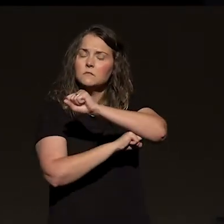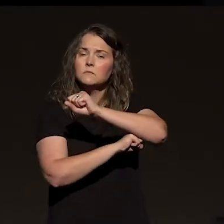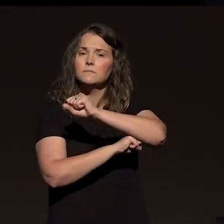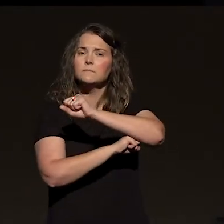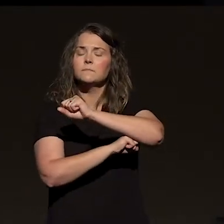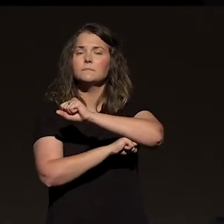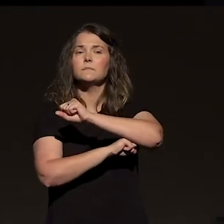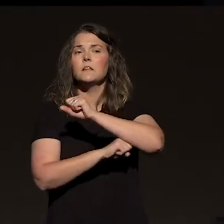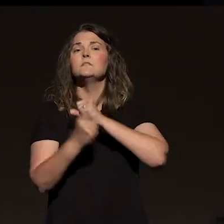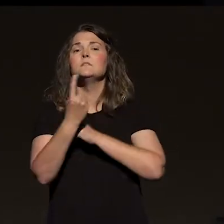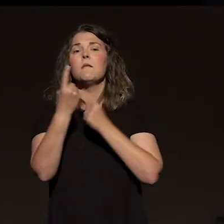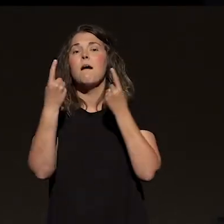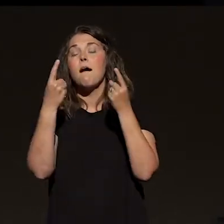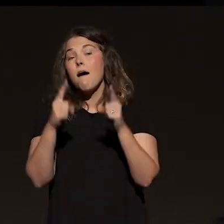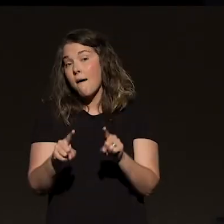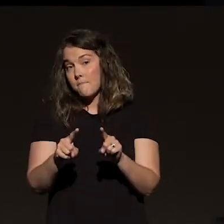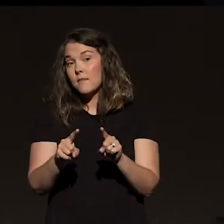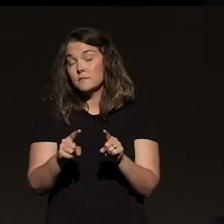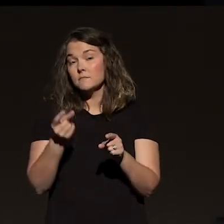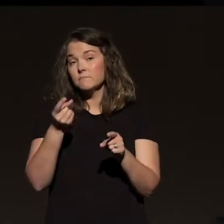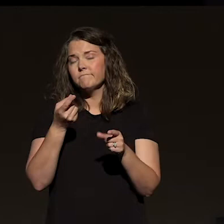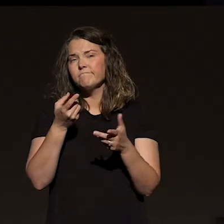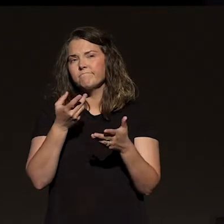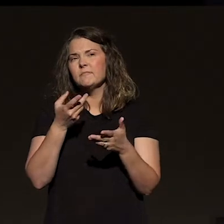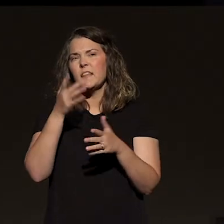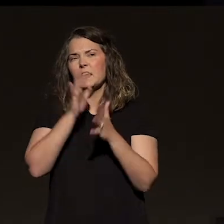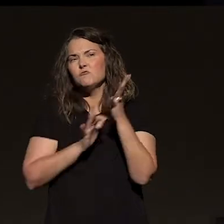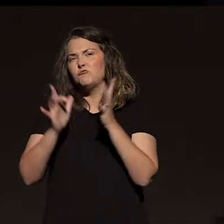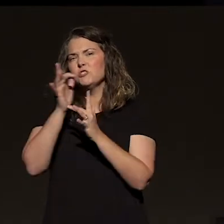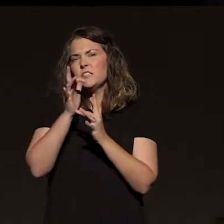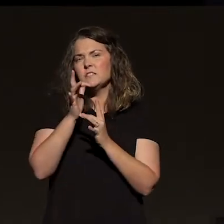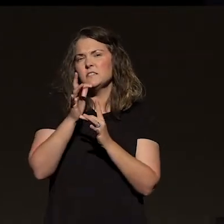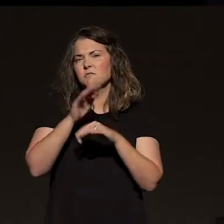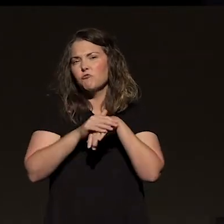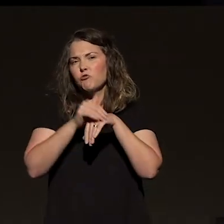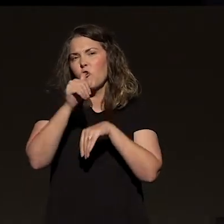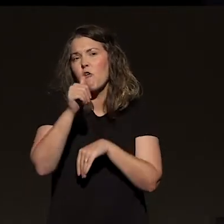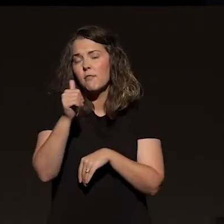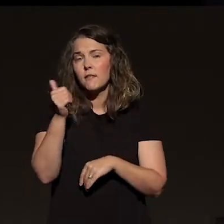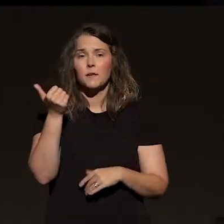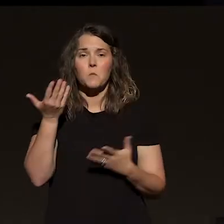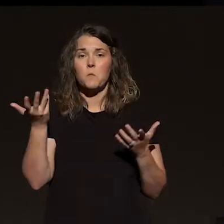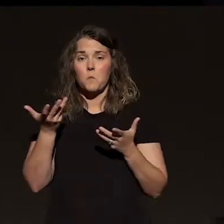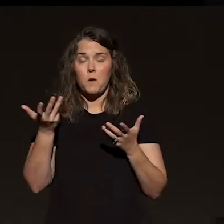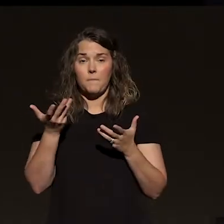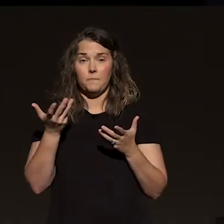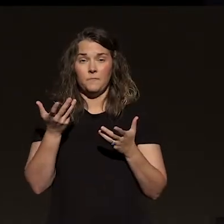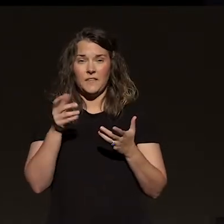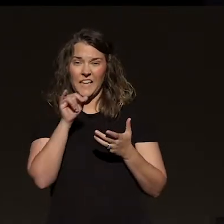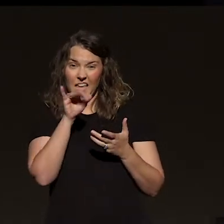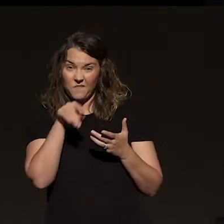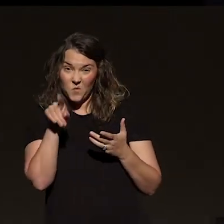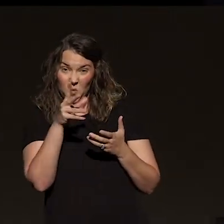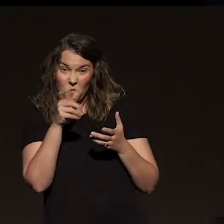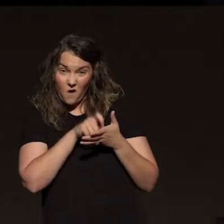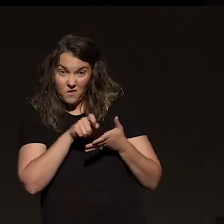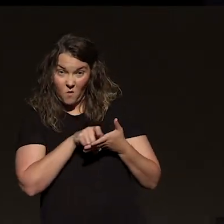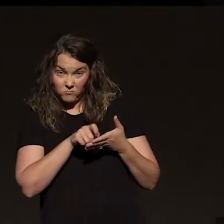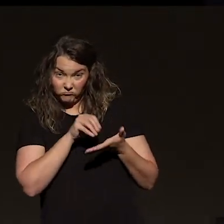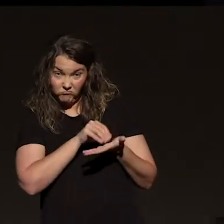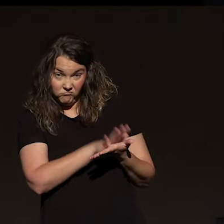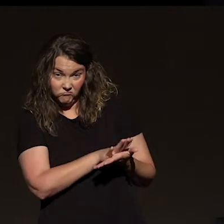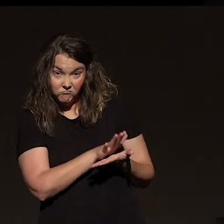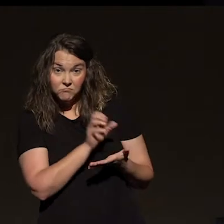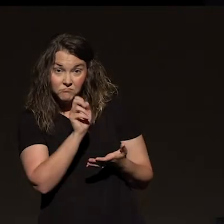revelation, and then ultimately a response that Jesus is calling for. Here's the reality. And if you're a note taker, this is what I would want you to write down.